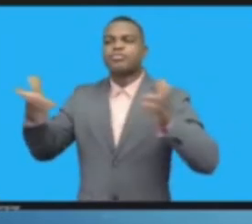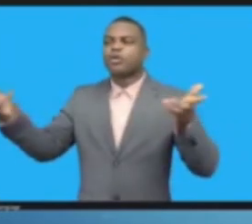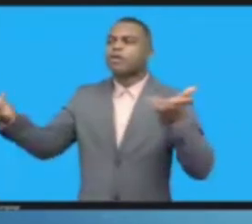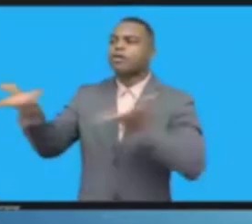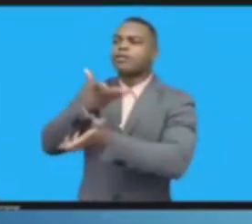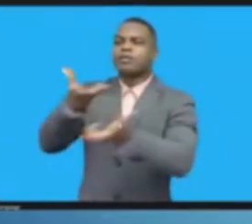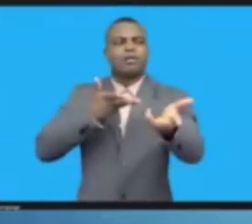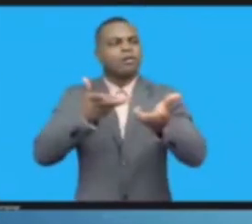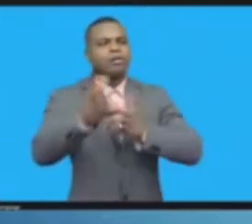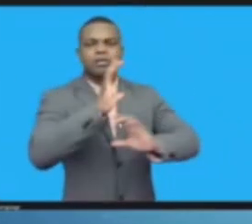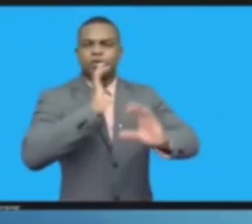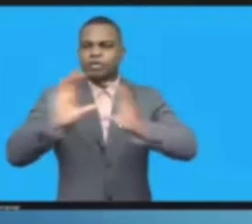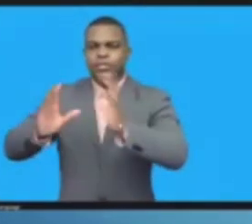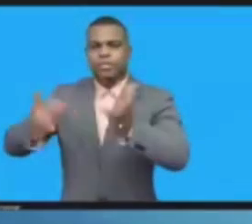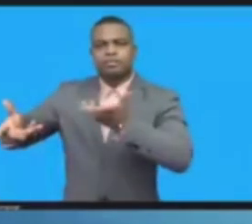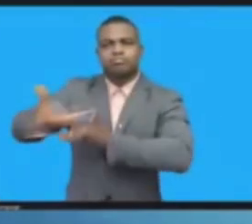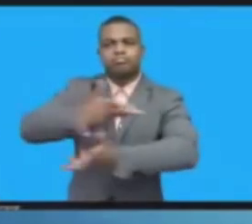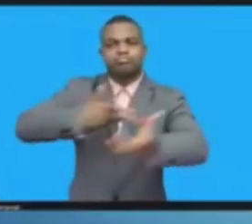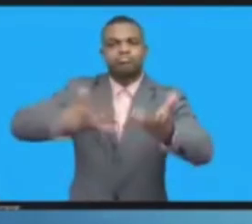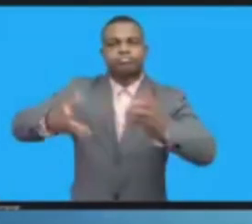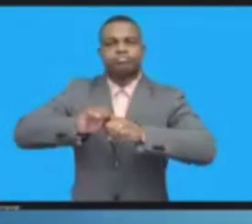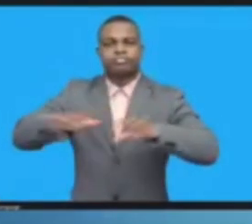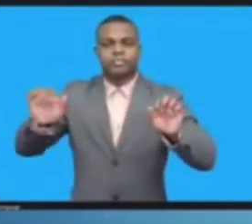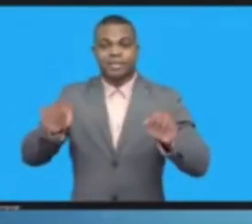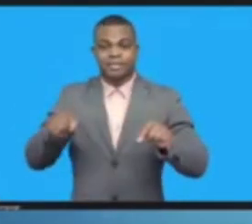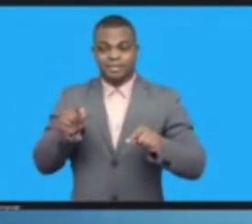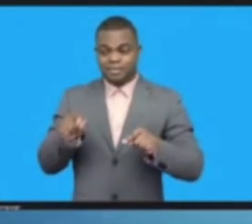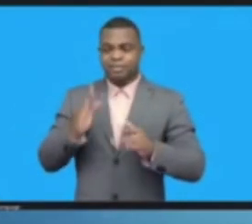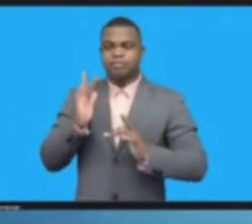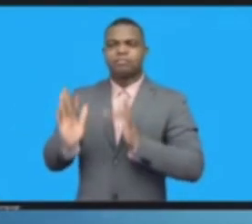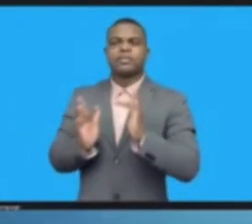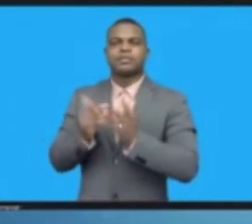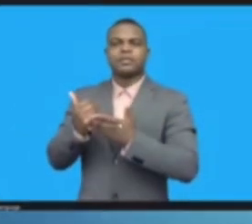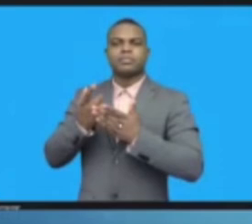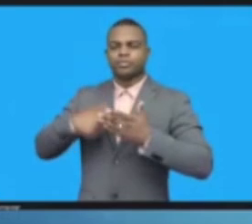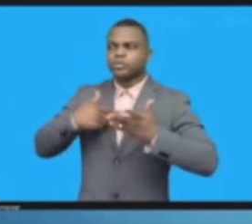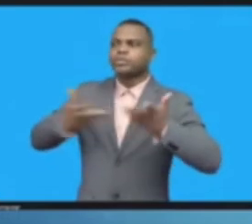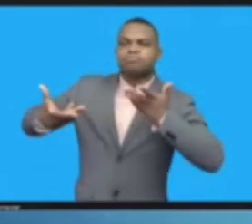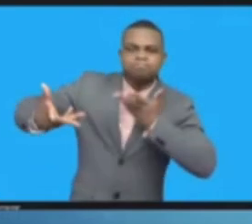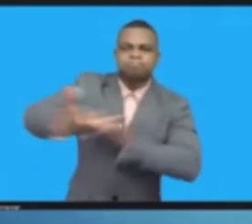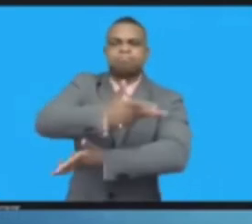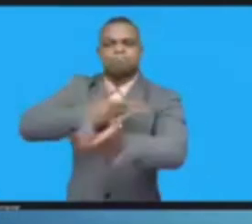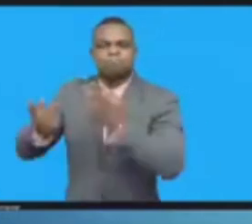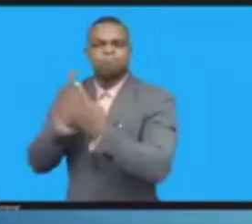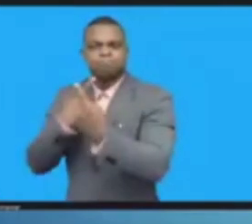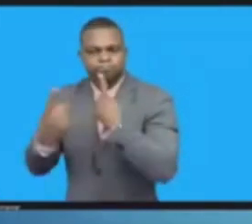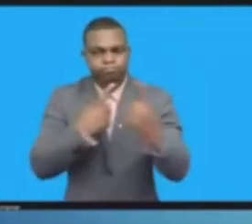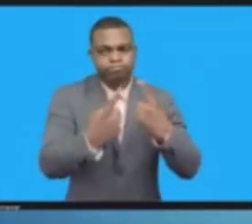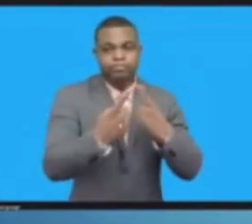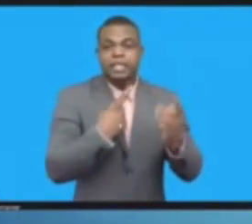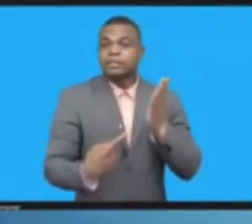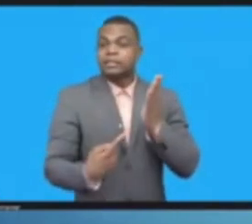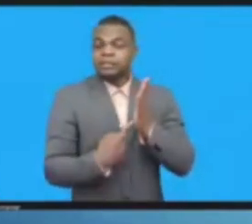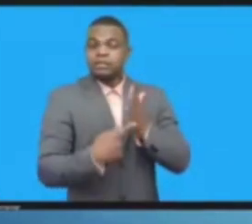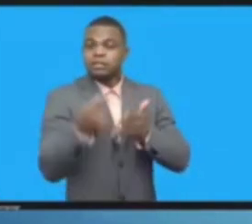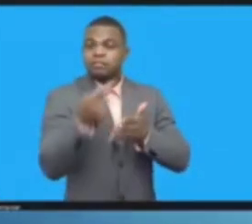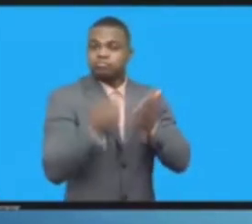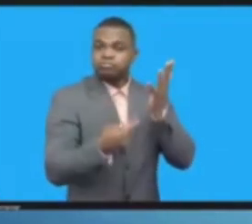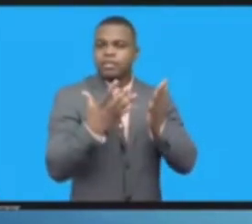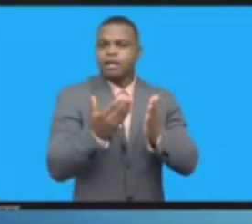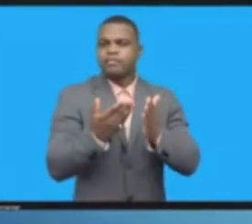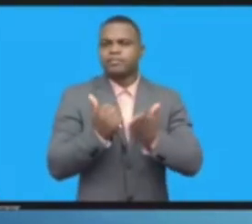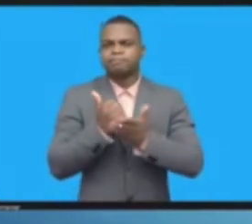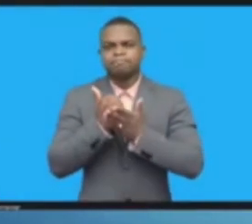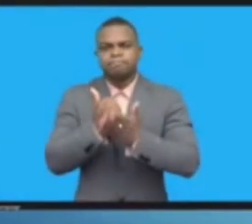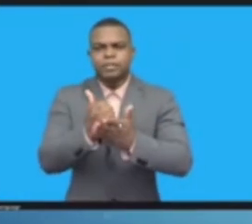everywhere from a technical perspective. Every time you go online you hit about something that comes from